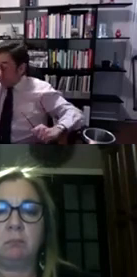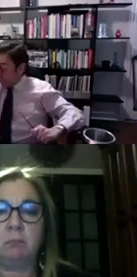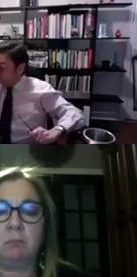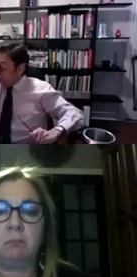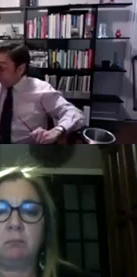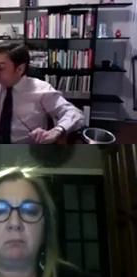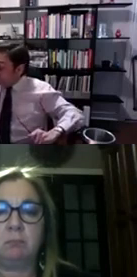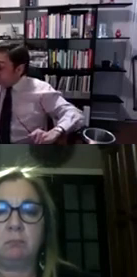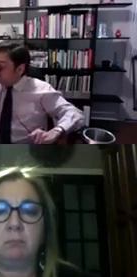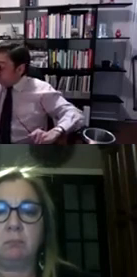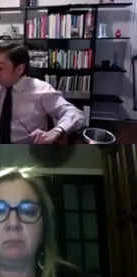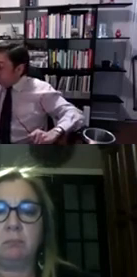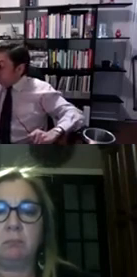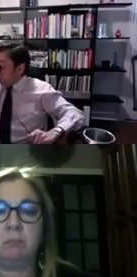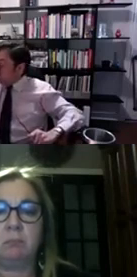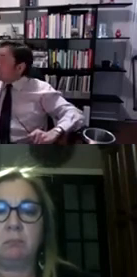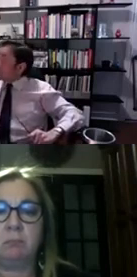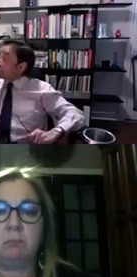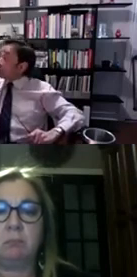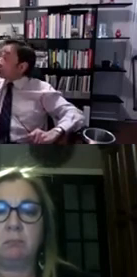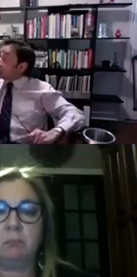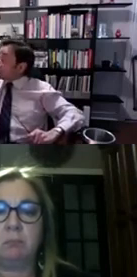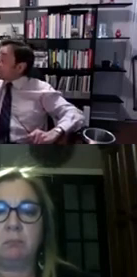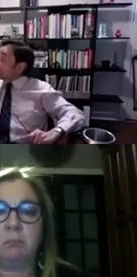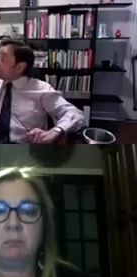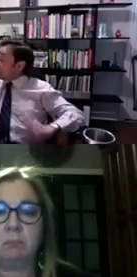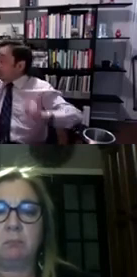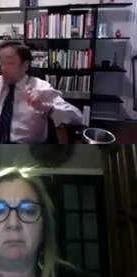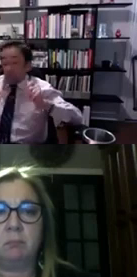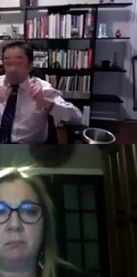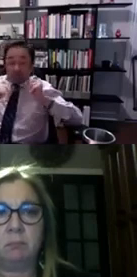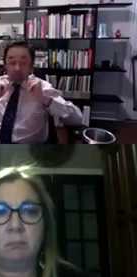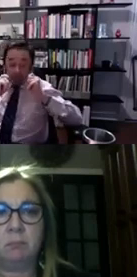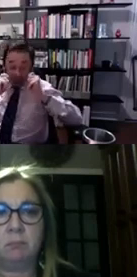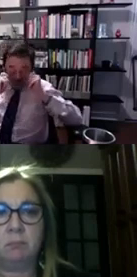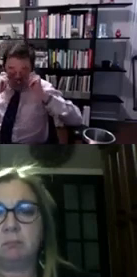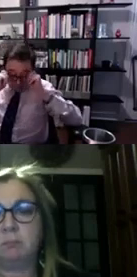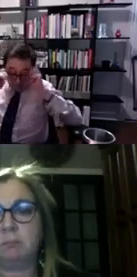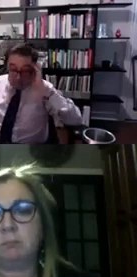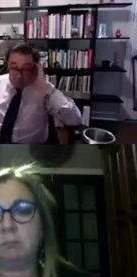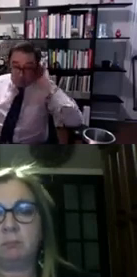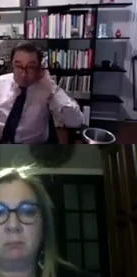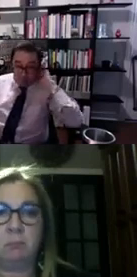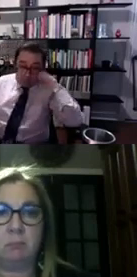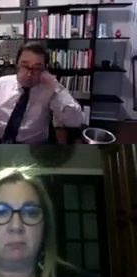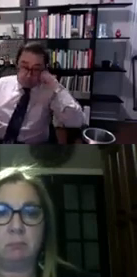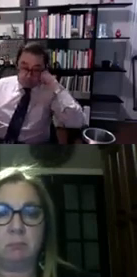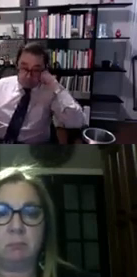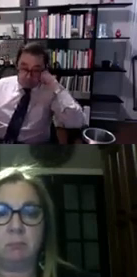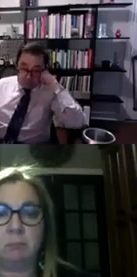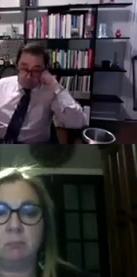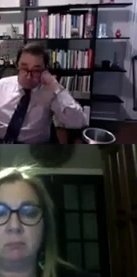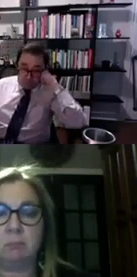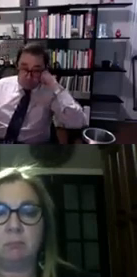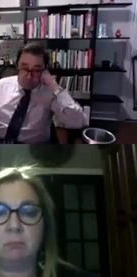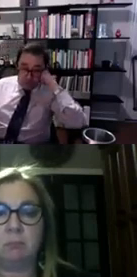specific diagnosis labels um i see our time is already past five minutes i will get question the the last